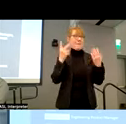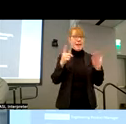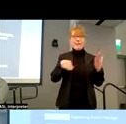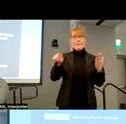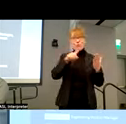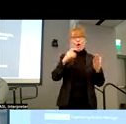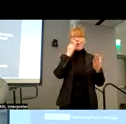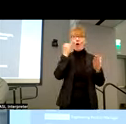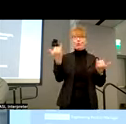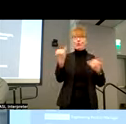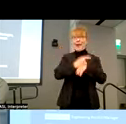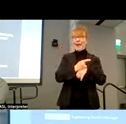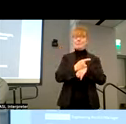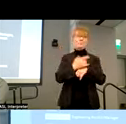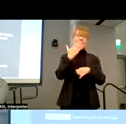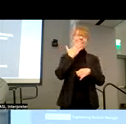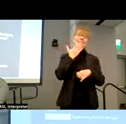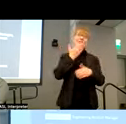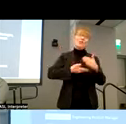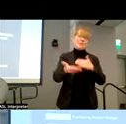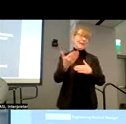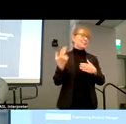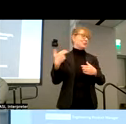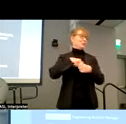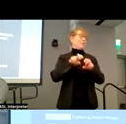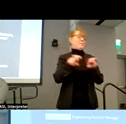uh, thank you for inviting Zoom to be on, on the panel.